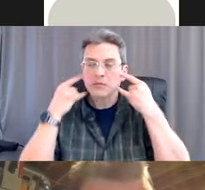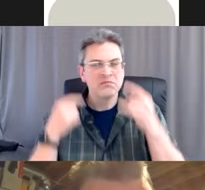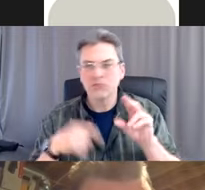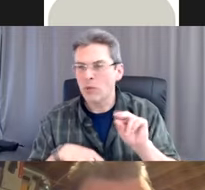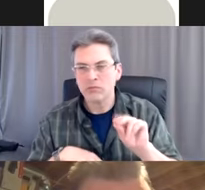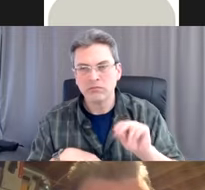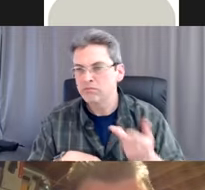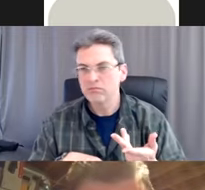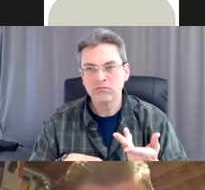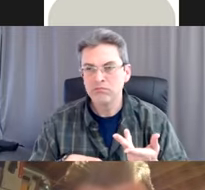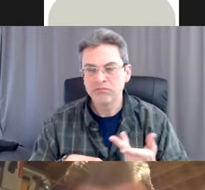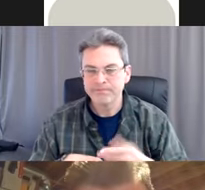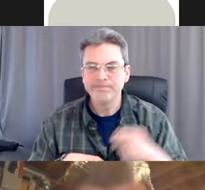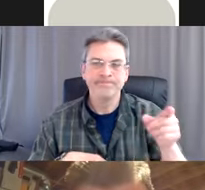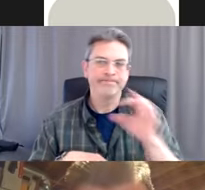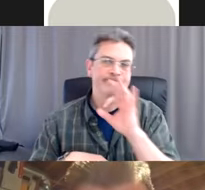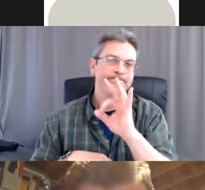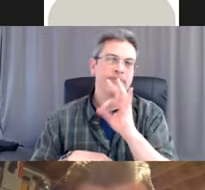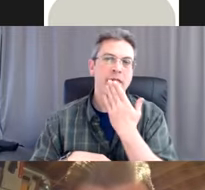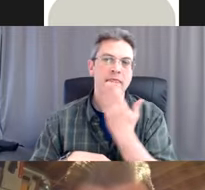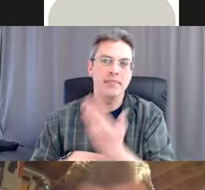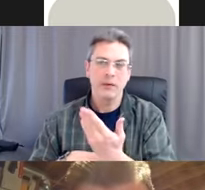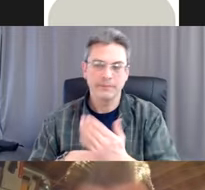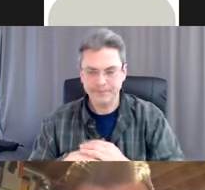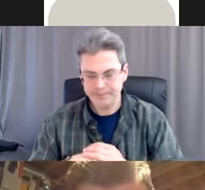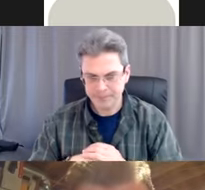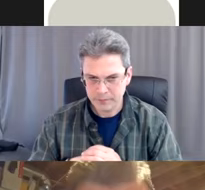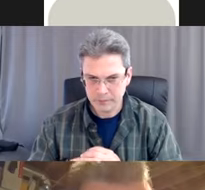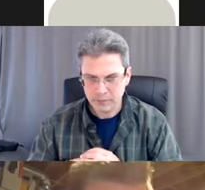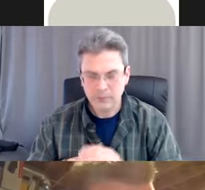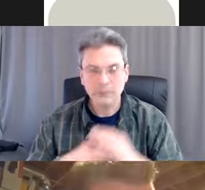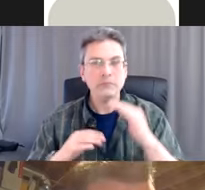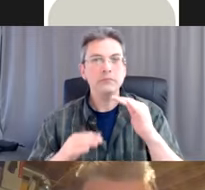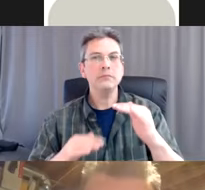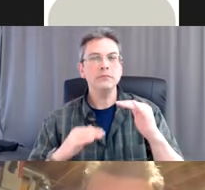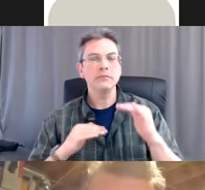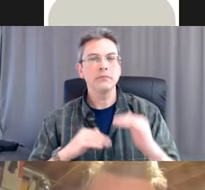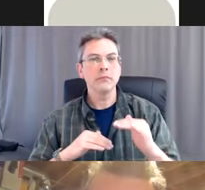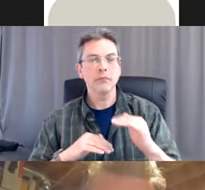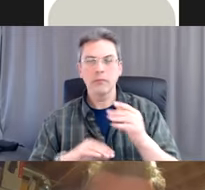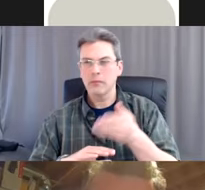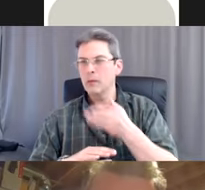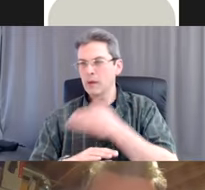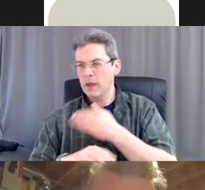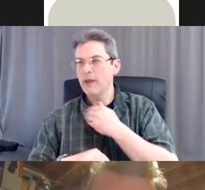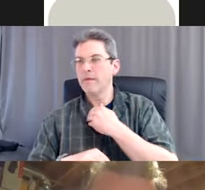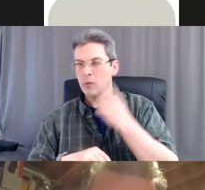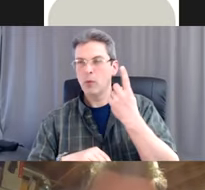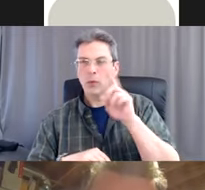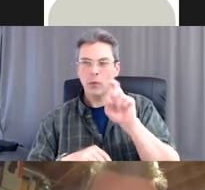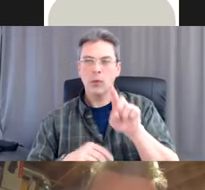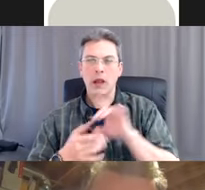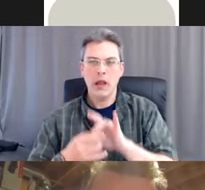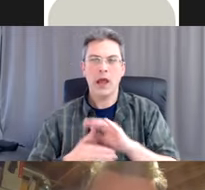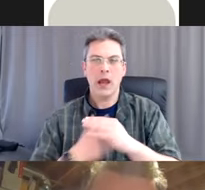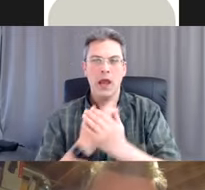Great. Thank you. Um, there was a question early on about hand washing and the